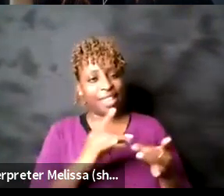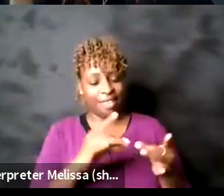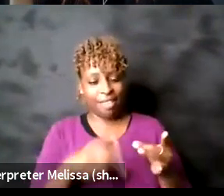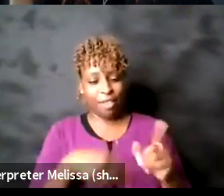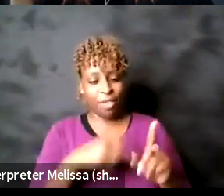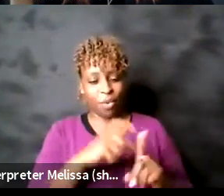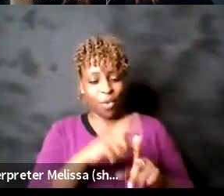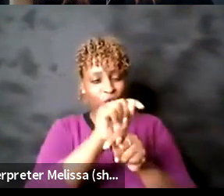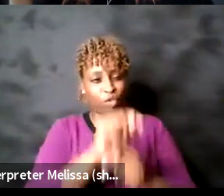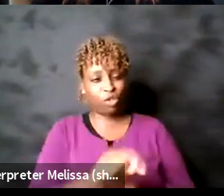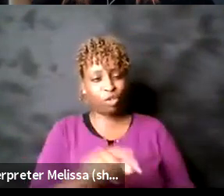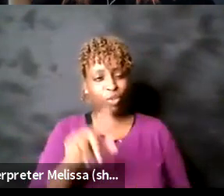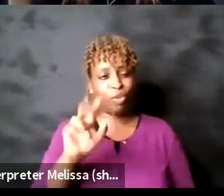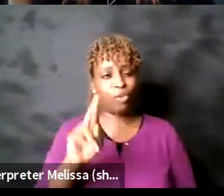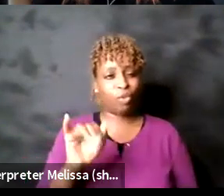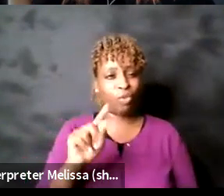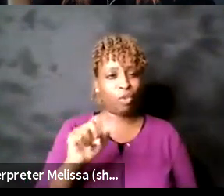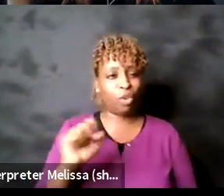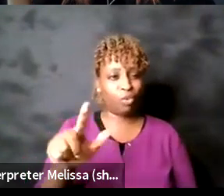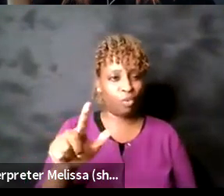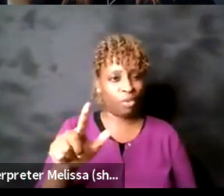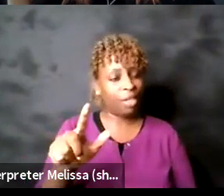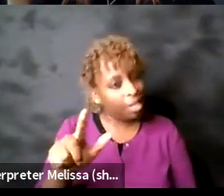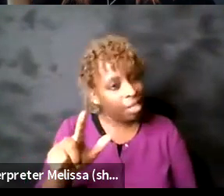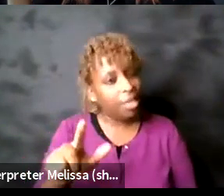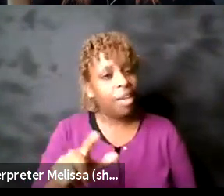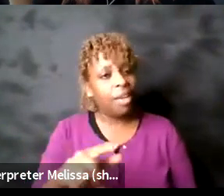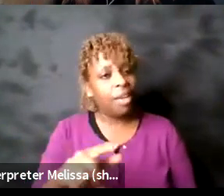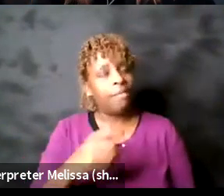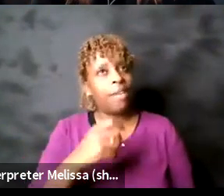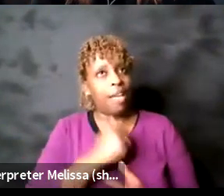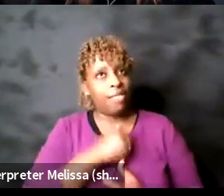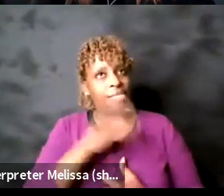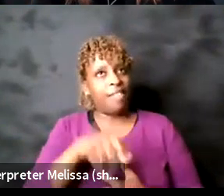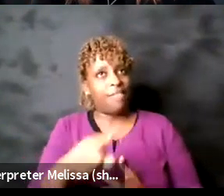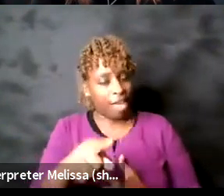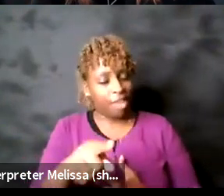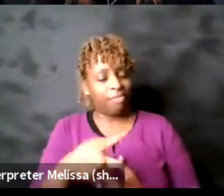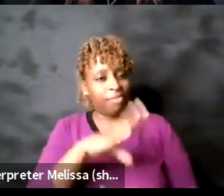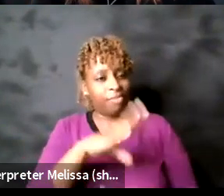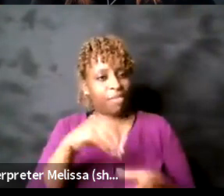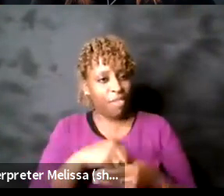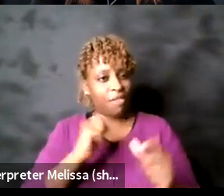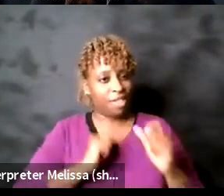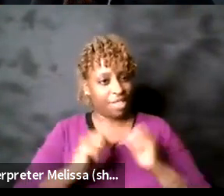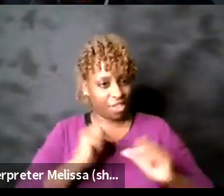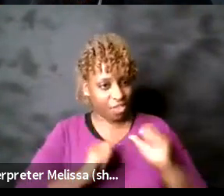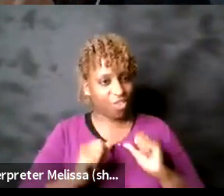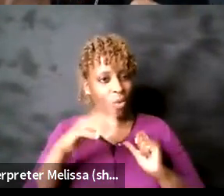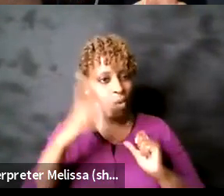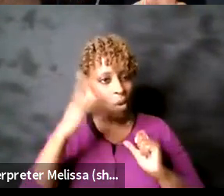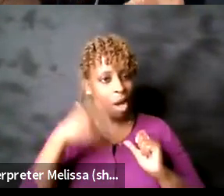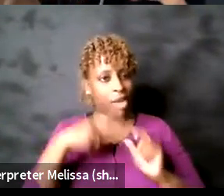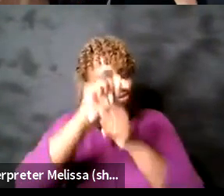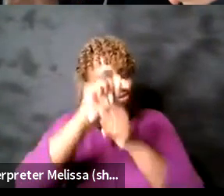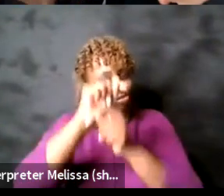uh i love that in theater theater is very ritualized and um and i think sometimes